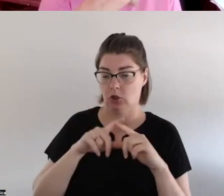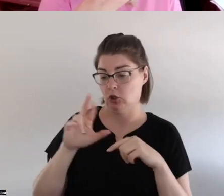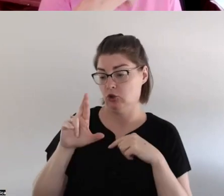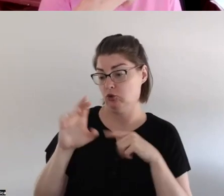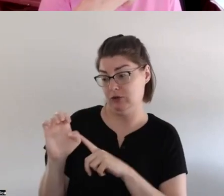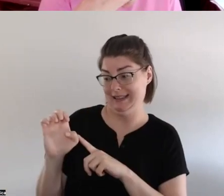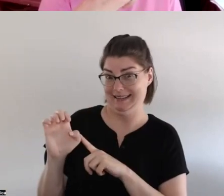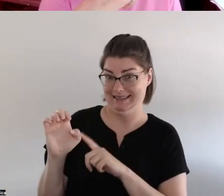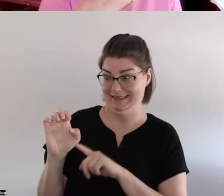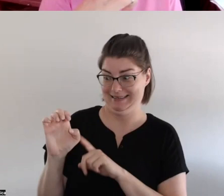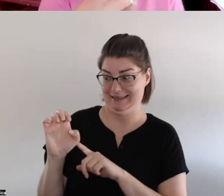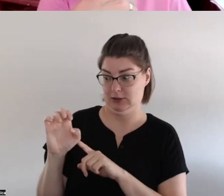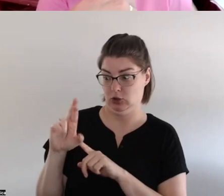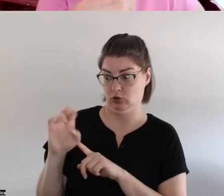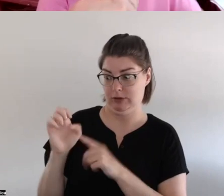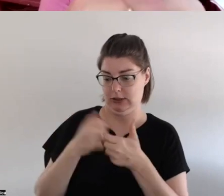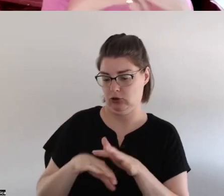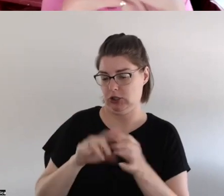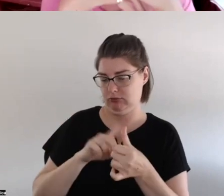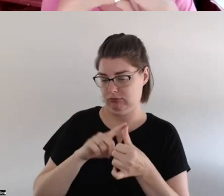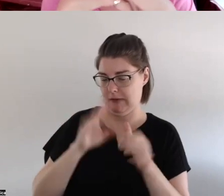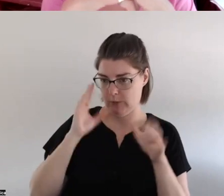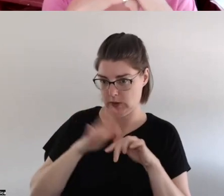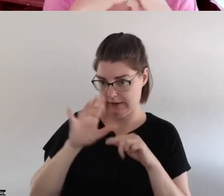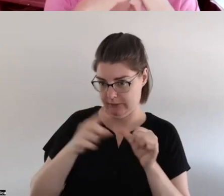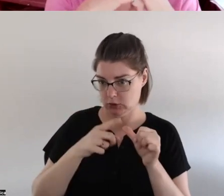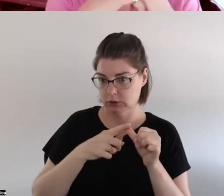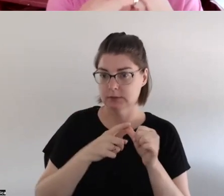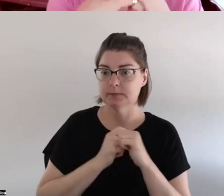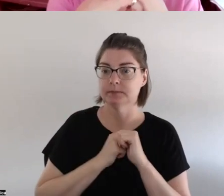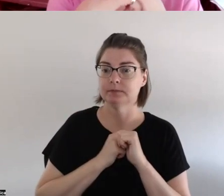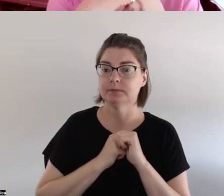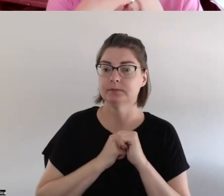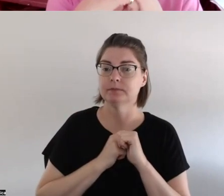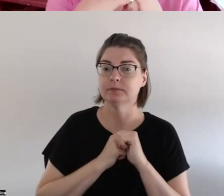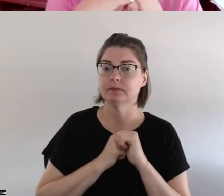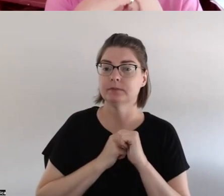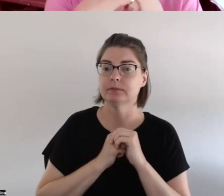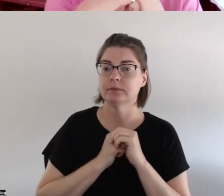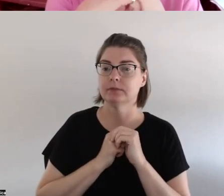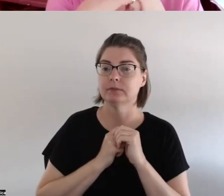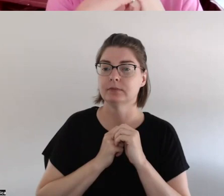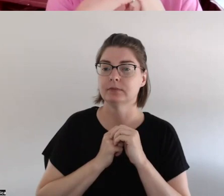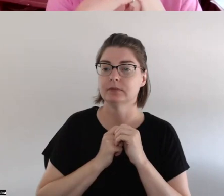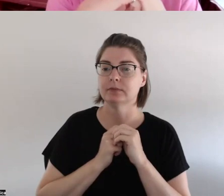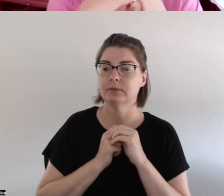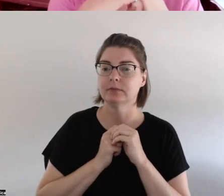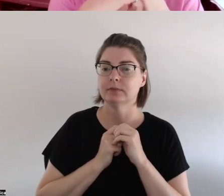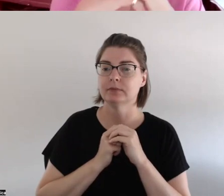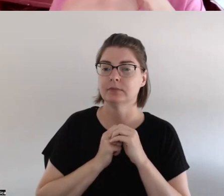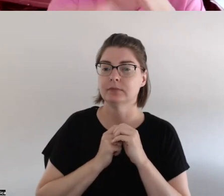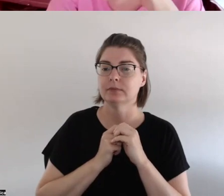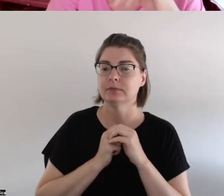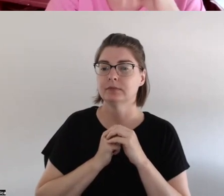reintegration um and we tend to look at our um